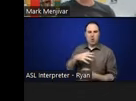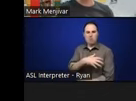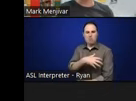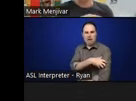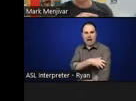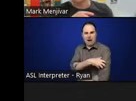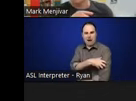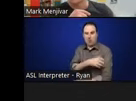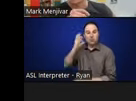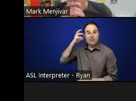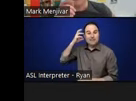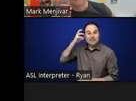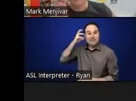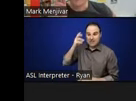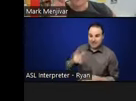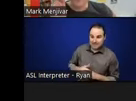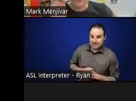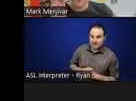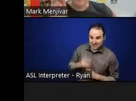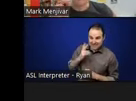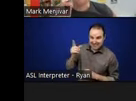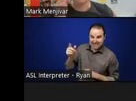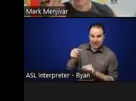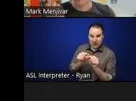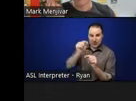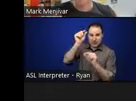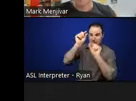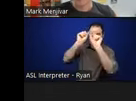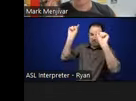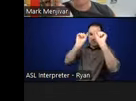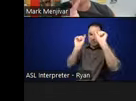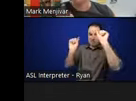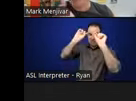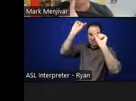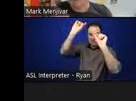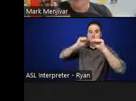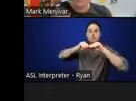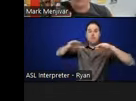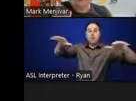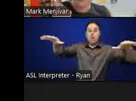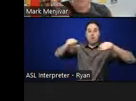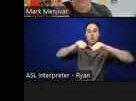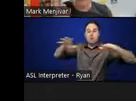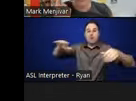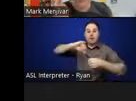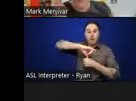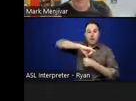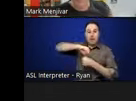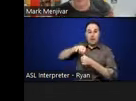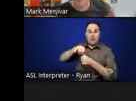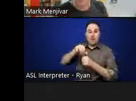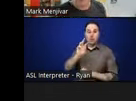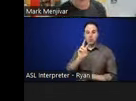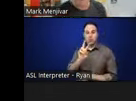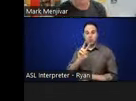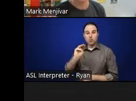was installed here in the space, is that the the interviews were played out in the two mile radius over the town. And so the